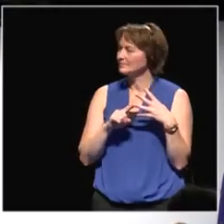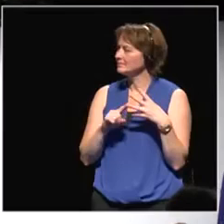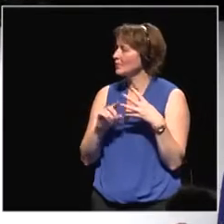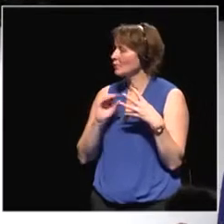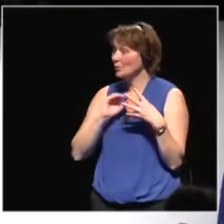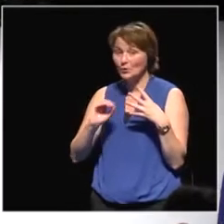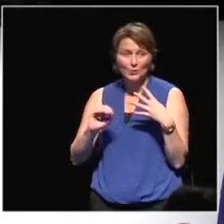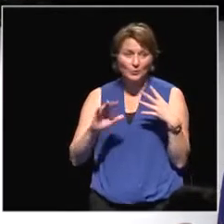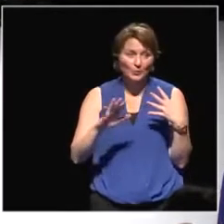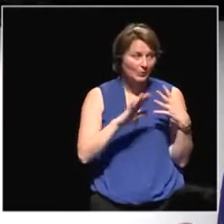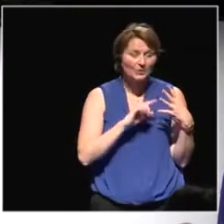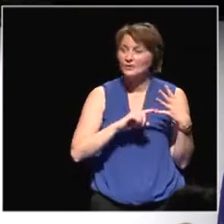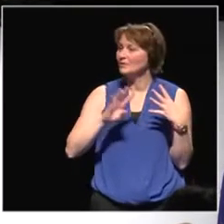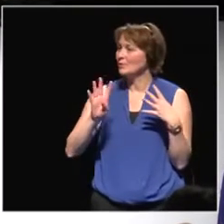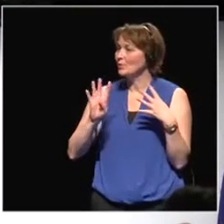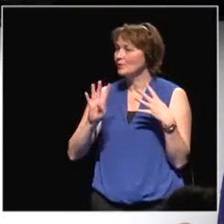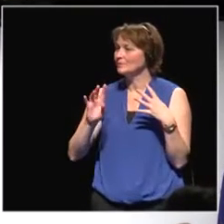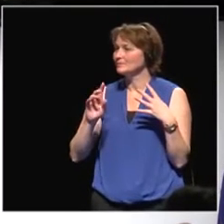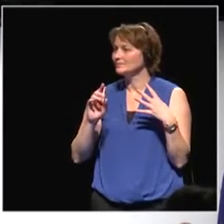No one, okay. And the number four.